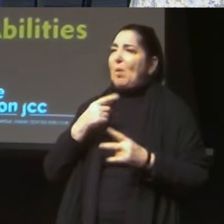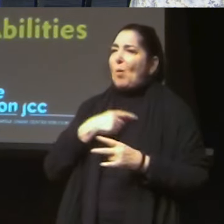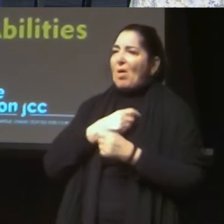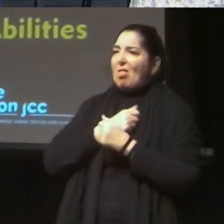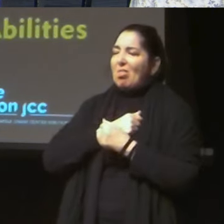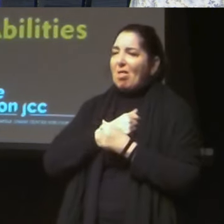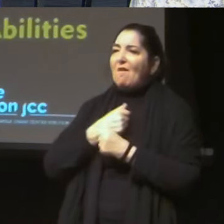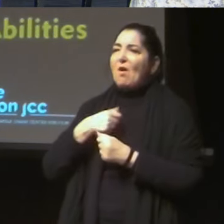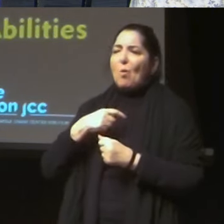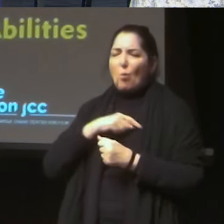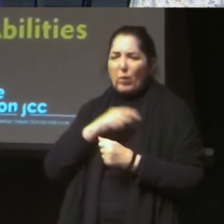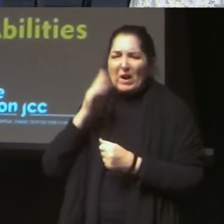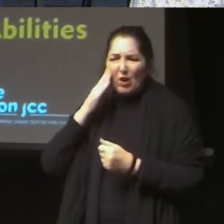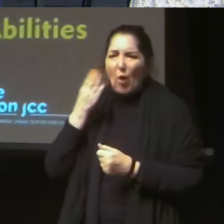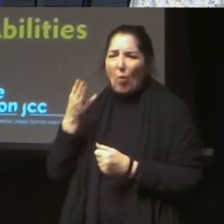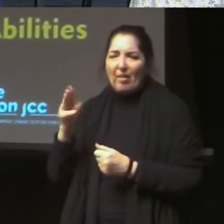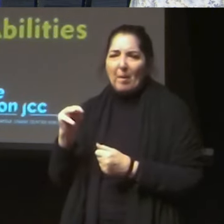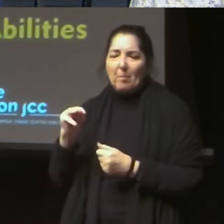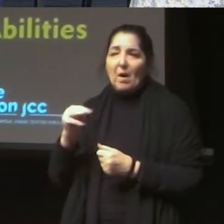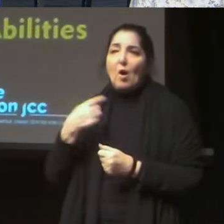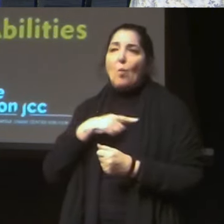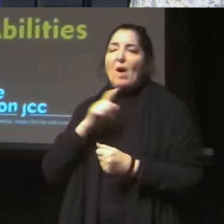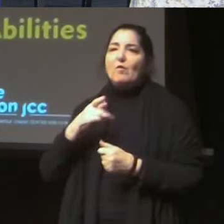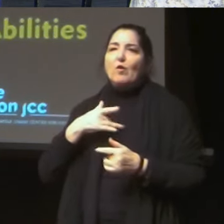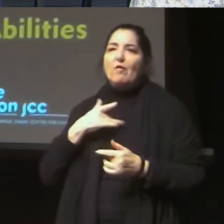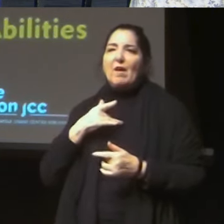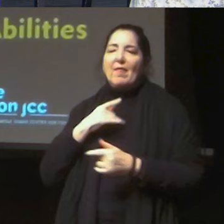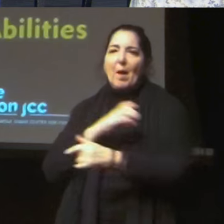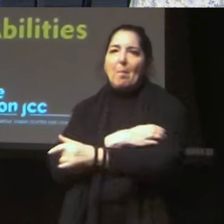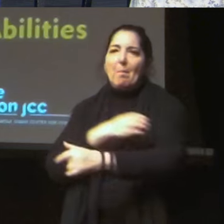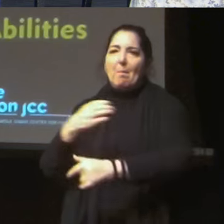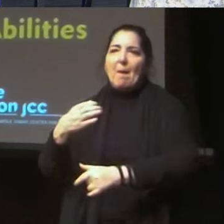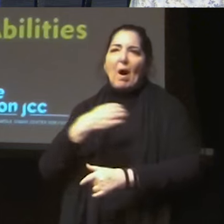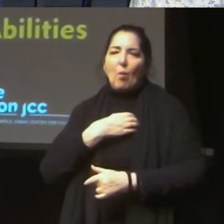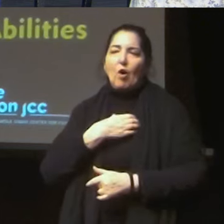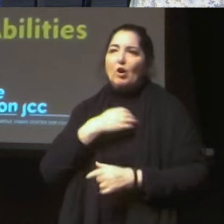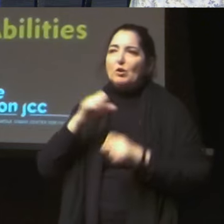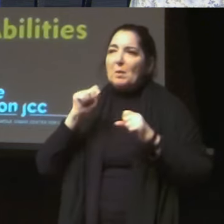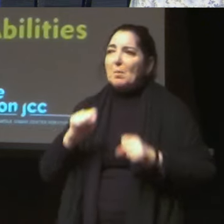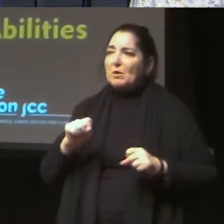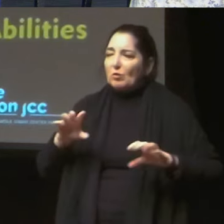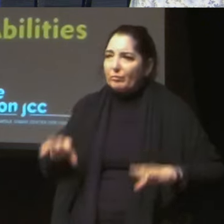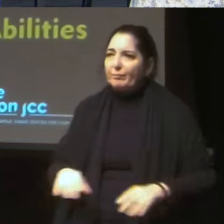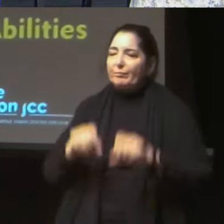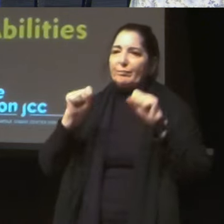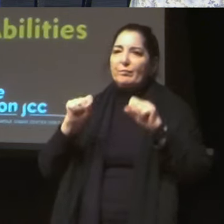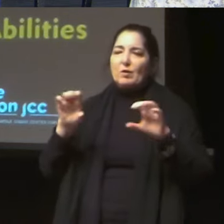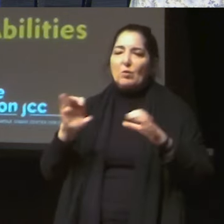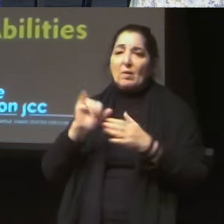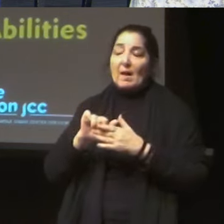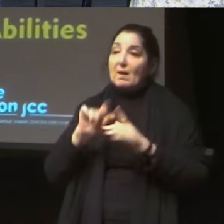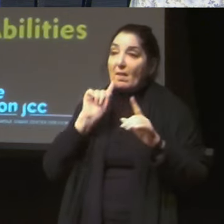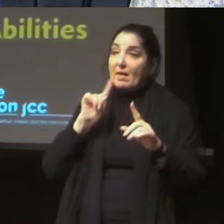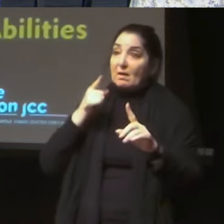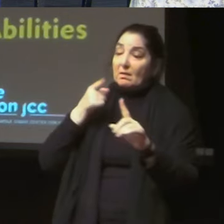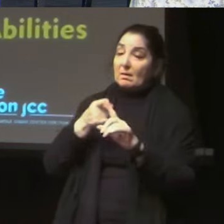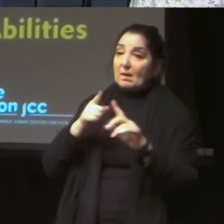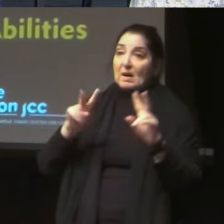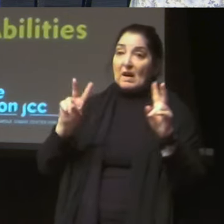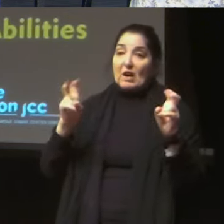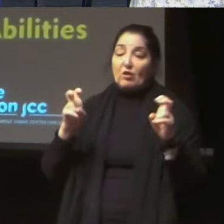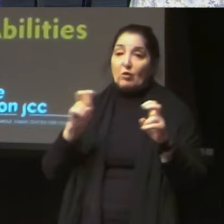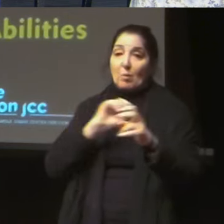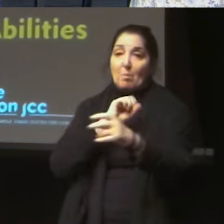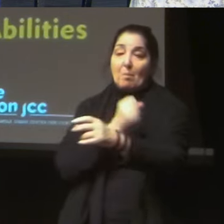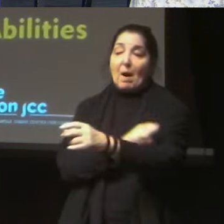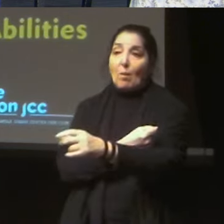also mindful that there's 101 things on the internet. So much of it is trash. Um, and so trying to sift through